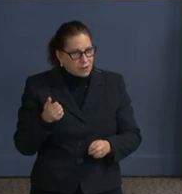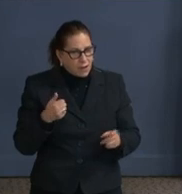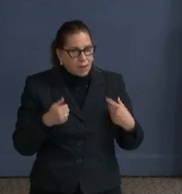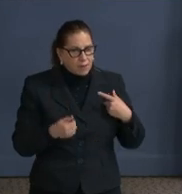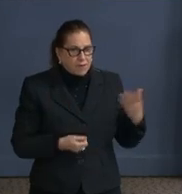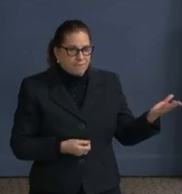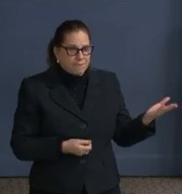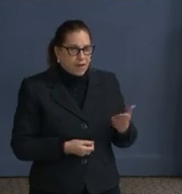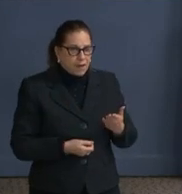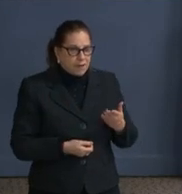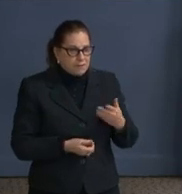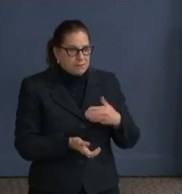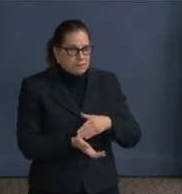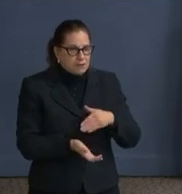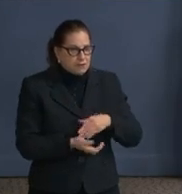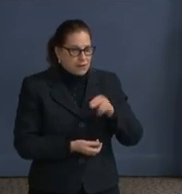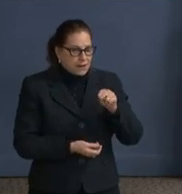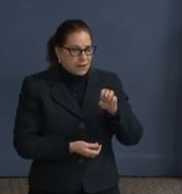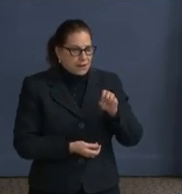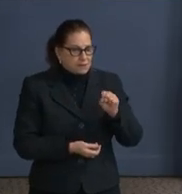Nesbitt to answer your question.